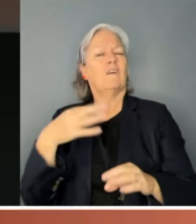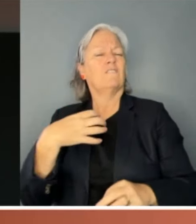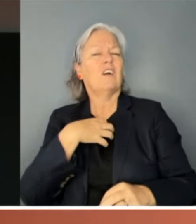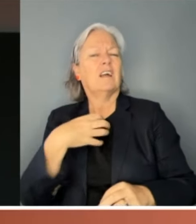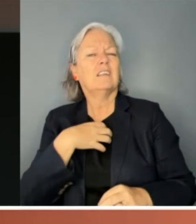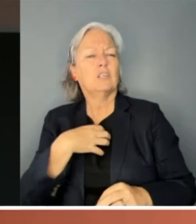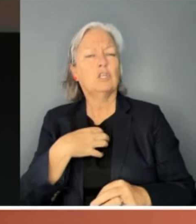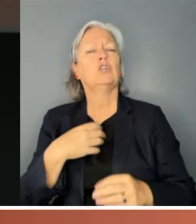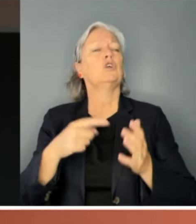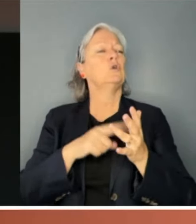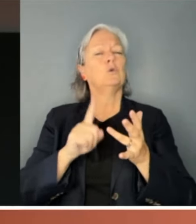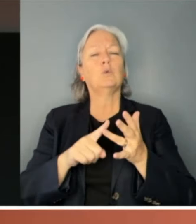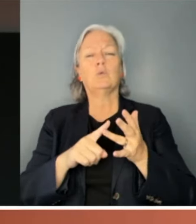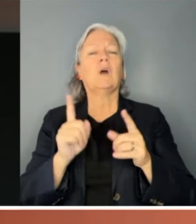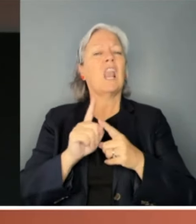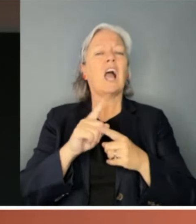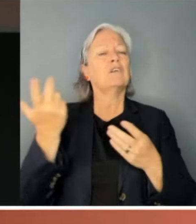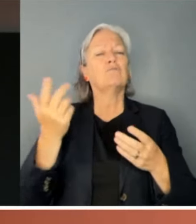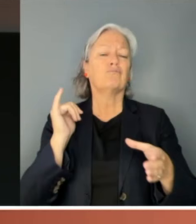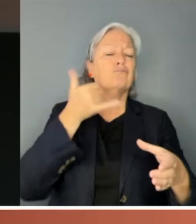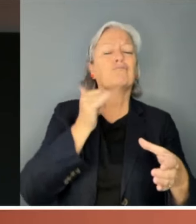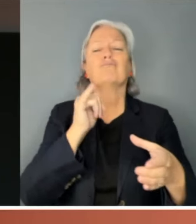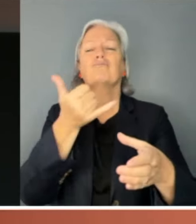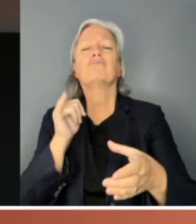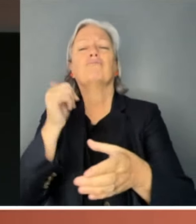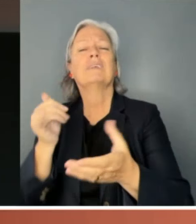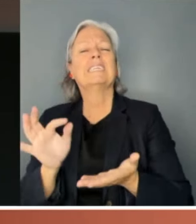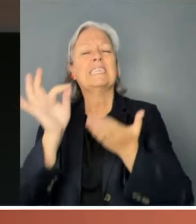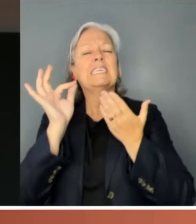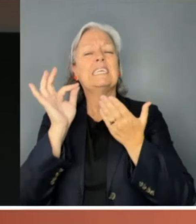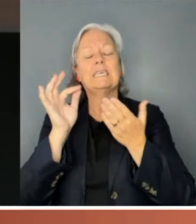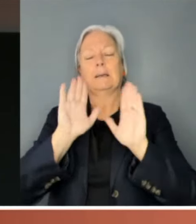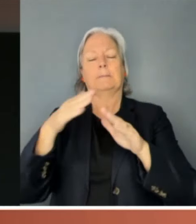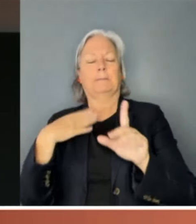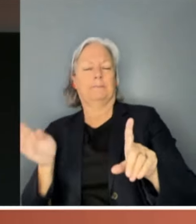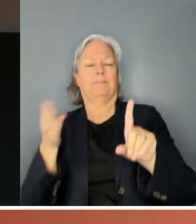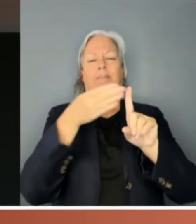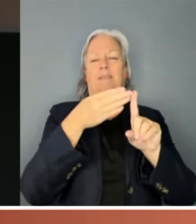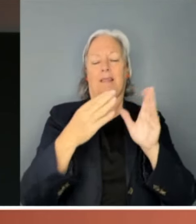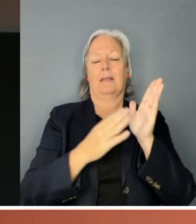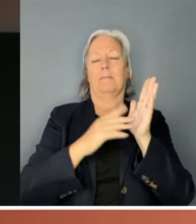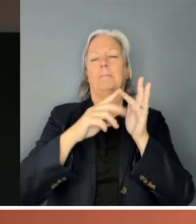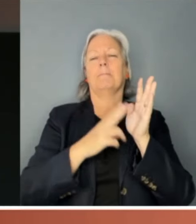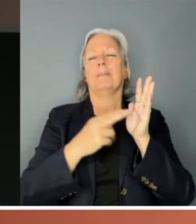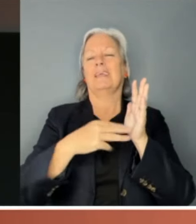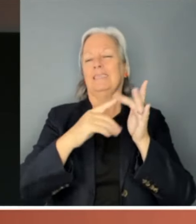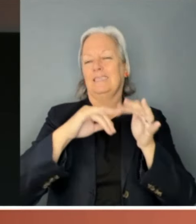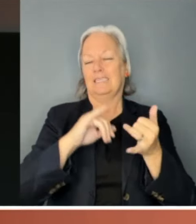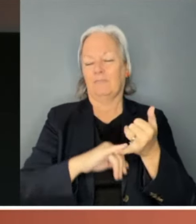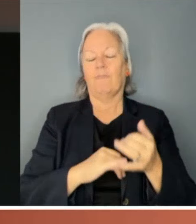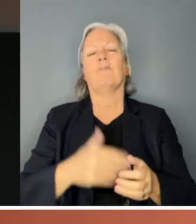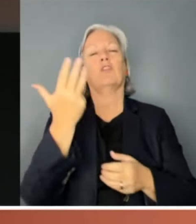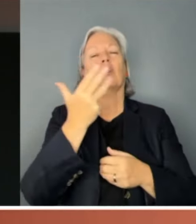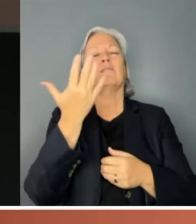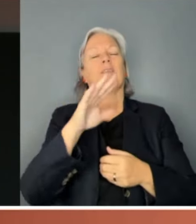a cup of tea at her table. But I digress. Back to Menzies. In 1954, Nancy Butfield,